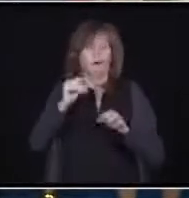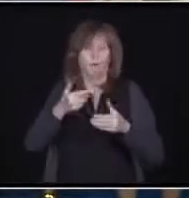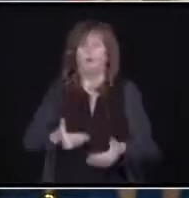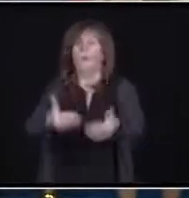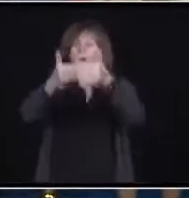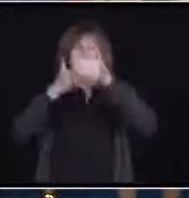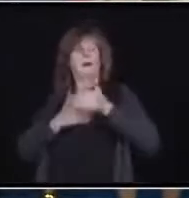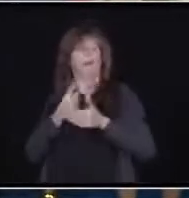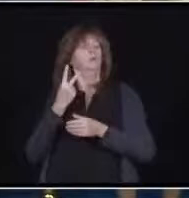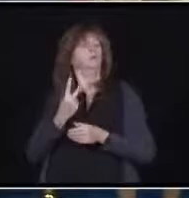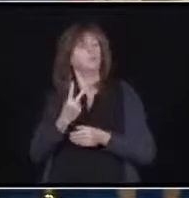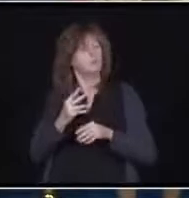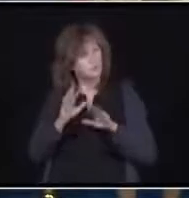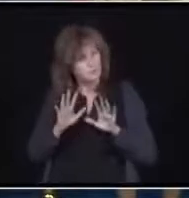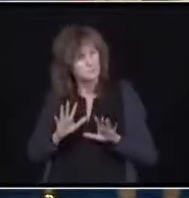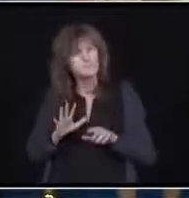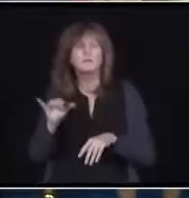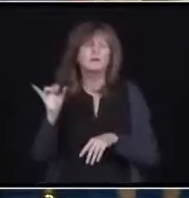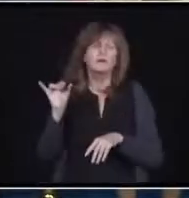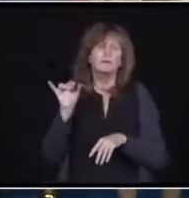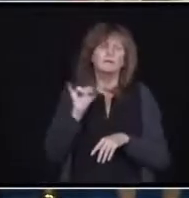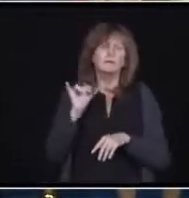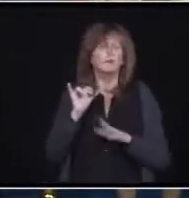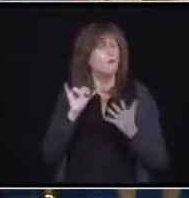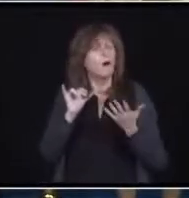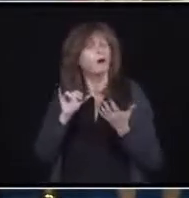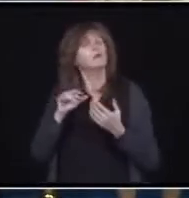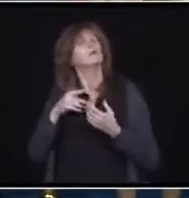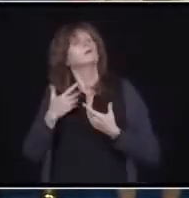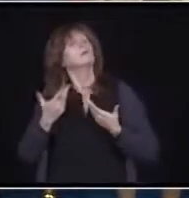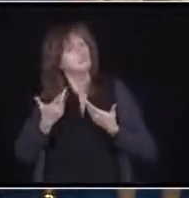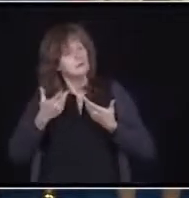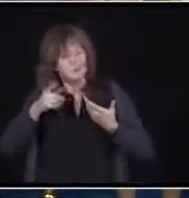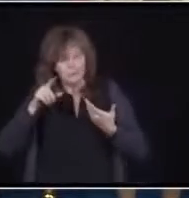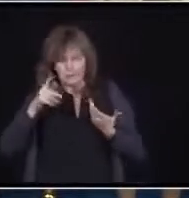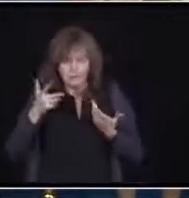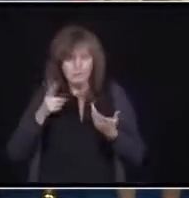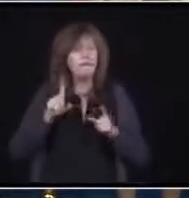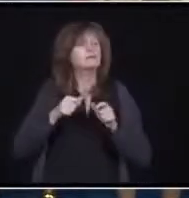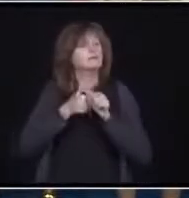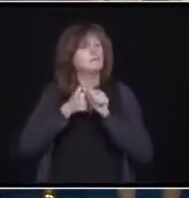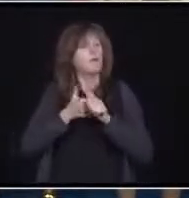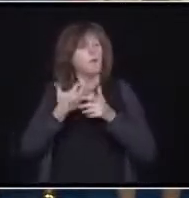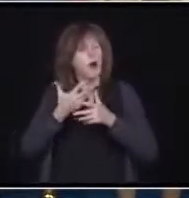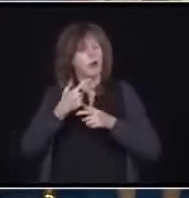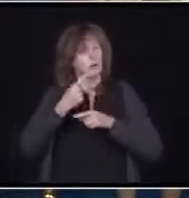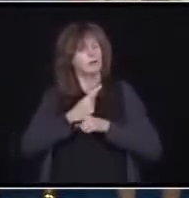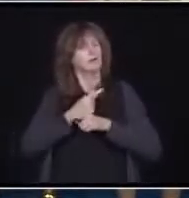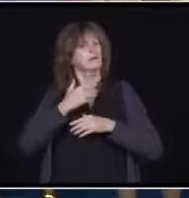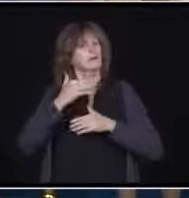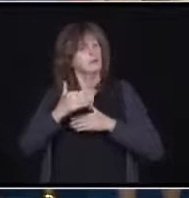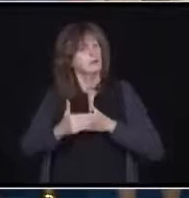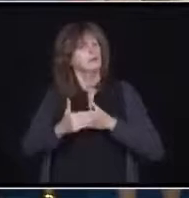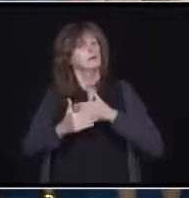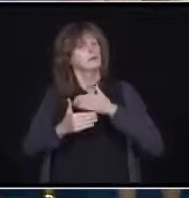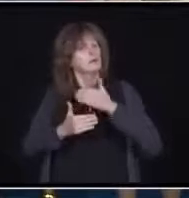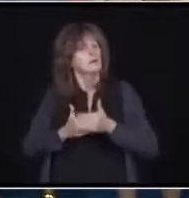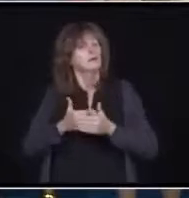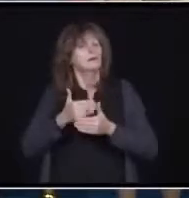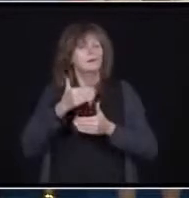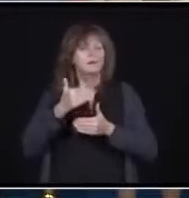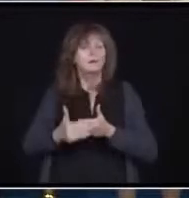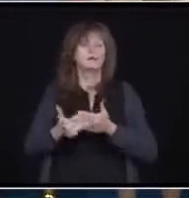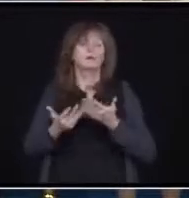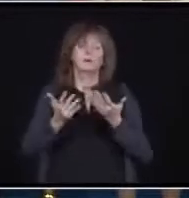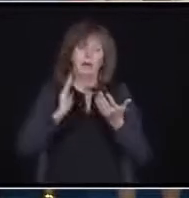similar to stage two, but it's applied with a much more methodical metric and going at it in a way that is backed up by local data and what